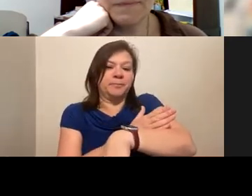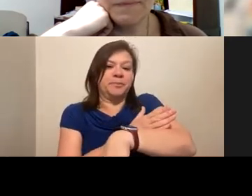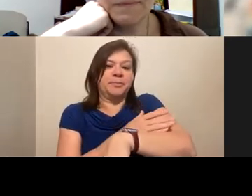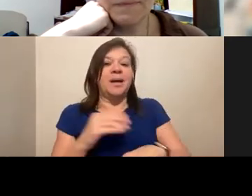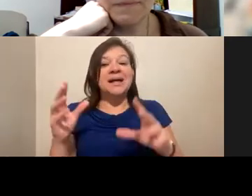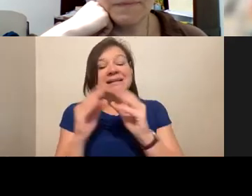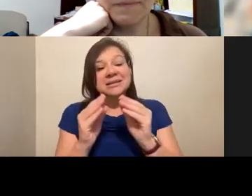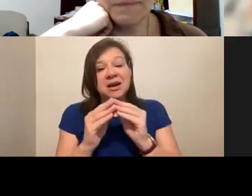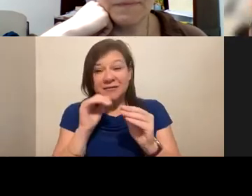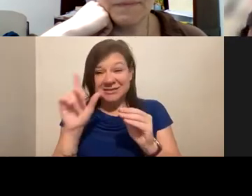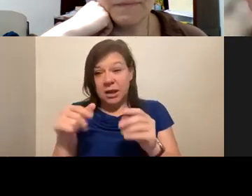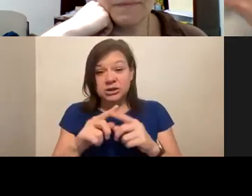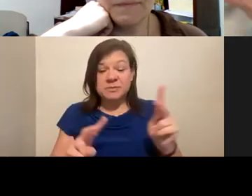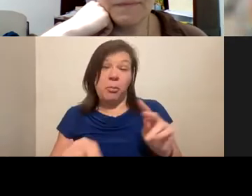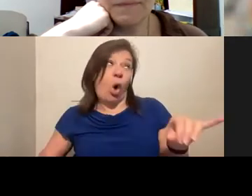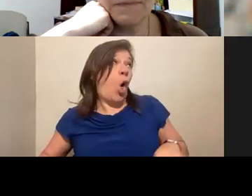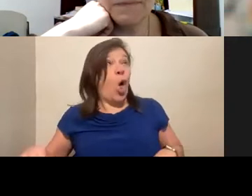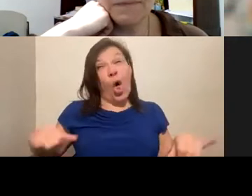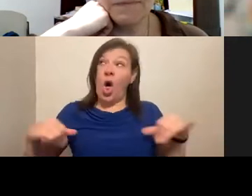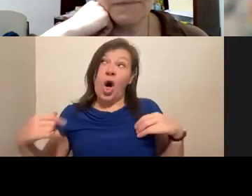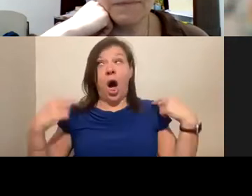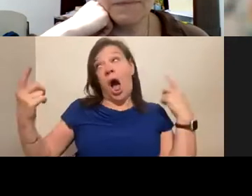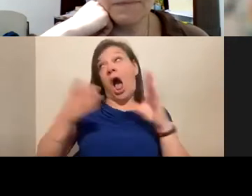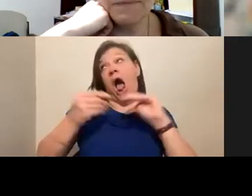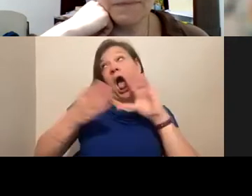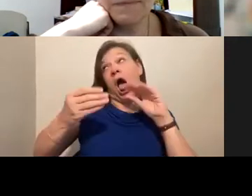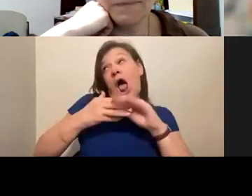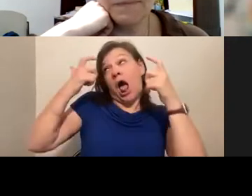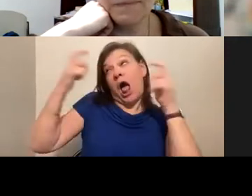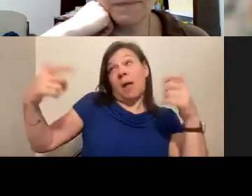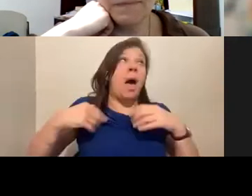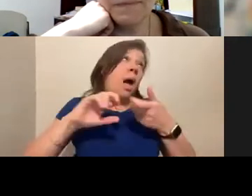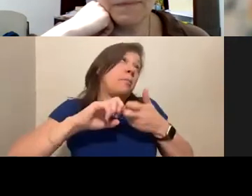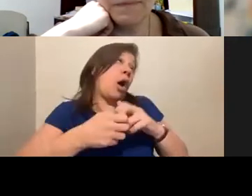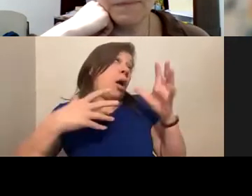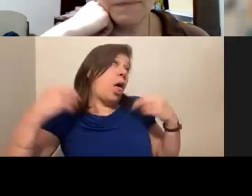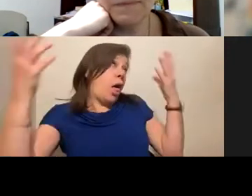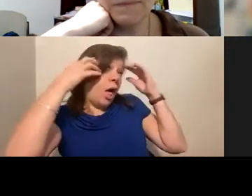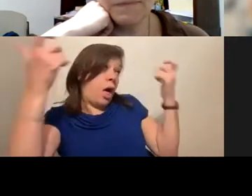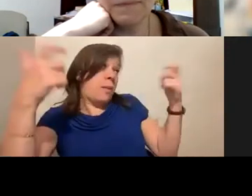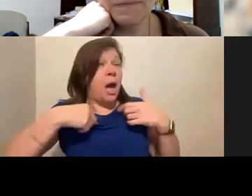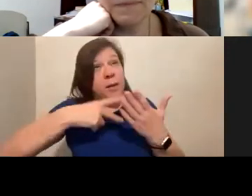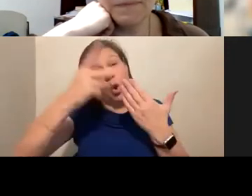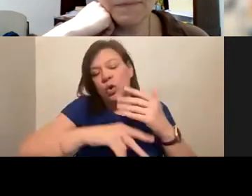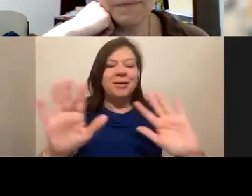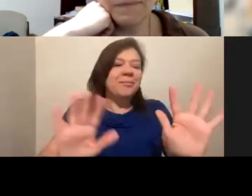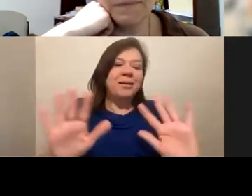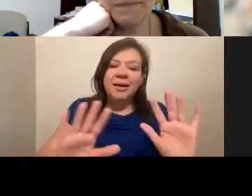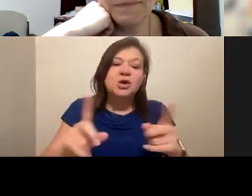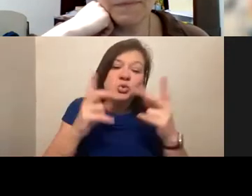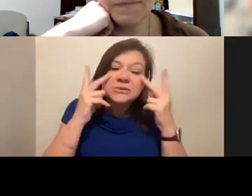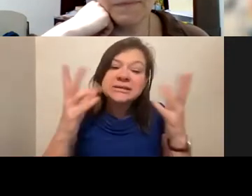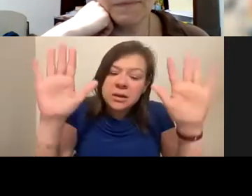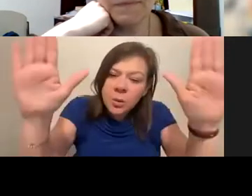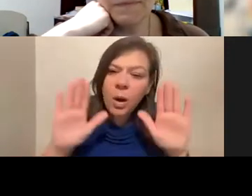it's not just people bragging about, this is what I have done. And this is how wonderful my program is. I mean, you, you know, you get to see a lot of wonderful achievements